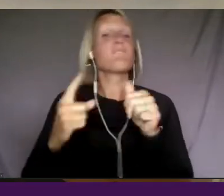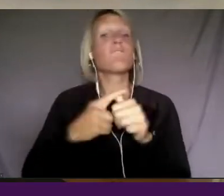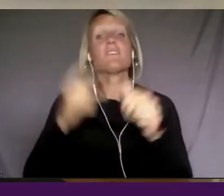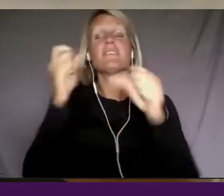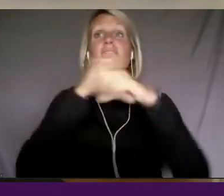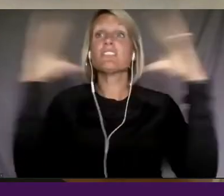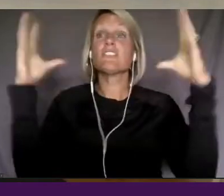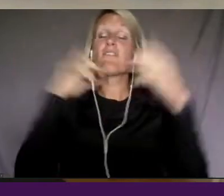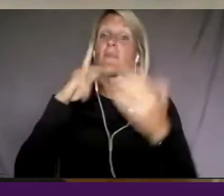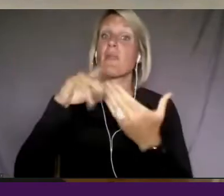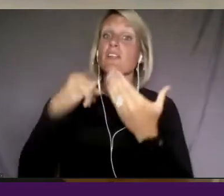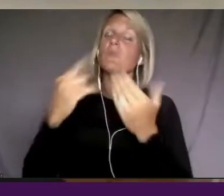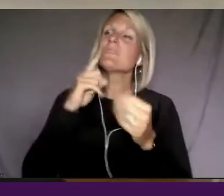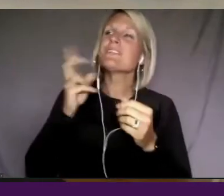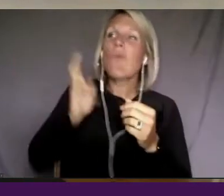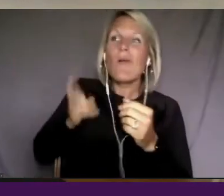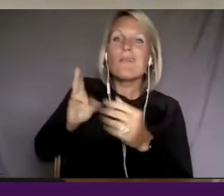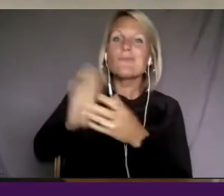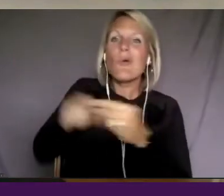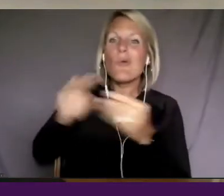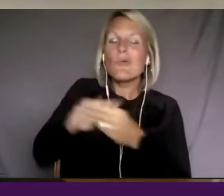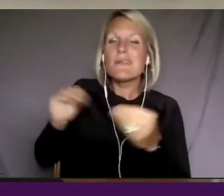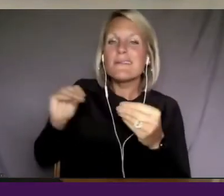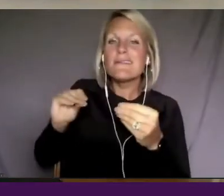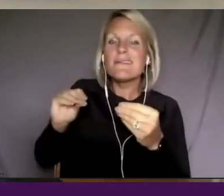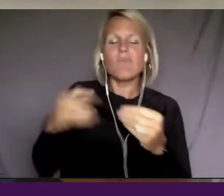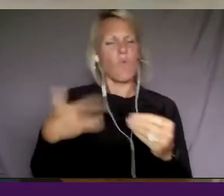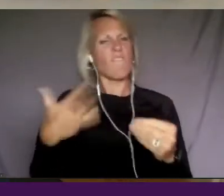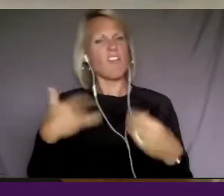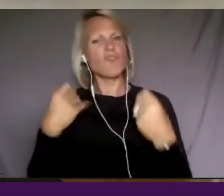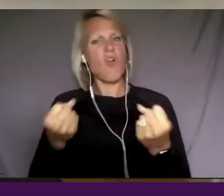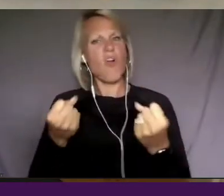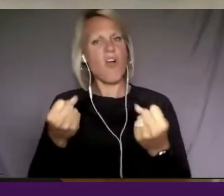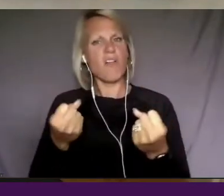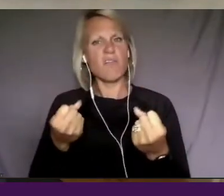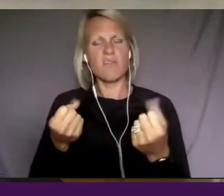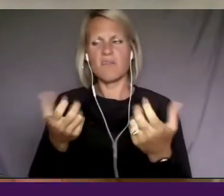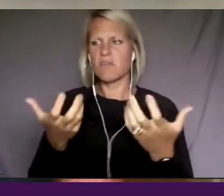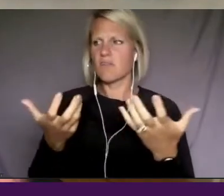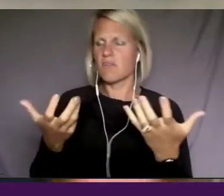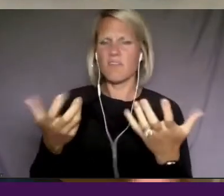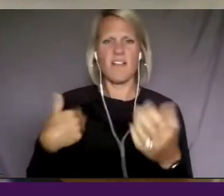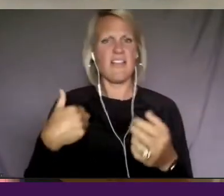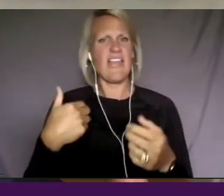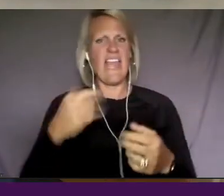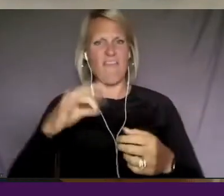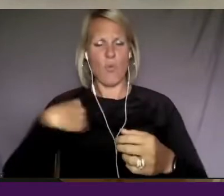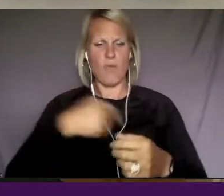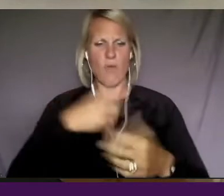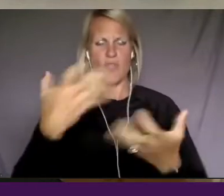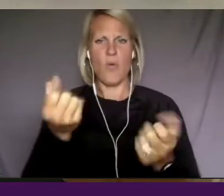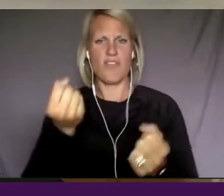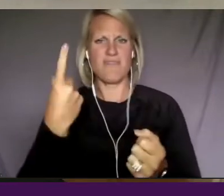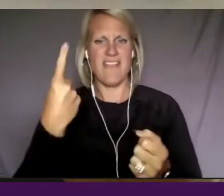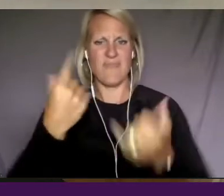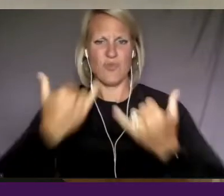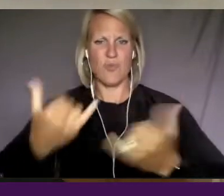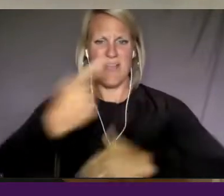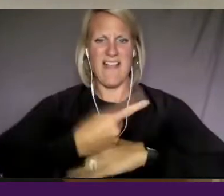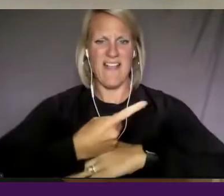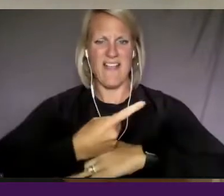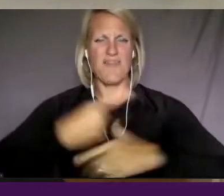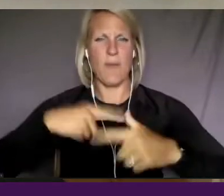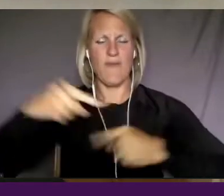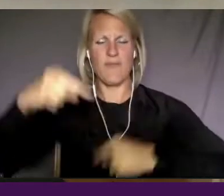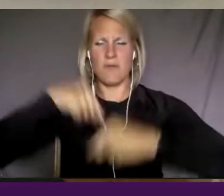really an historical story. And we felt pretty strongly that in order to understand today that you have to kind of unpack the past. And that's what